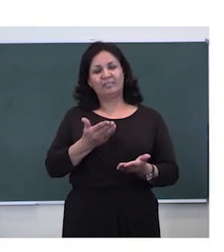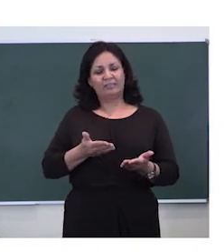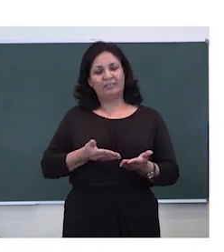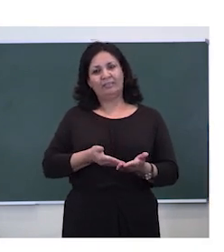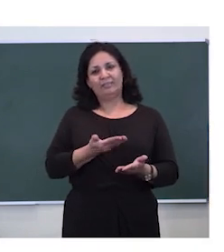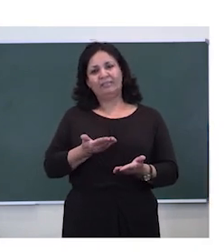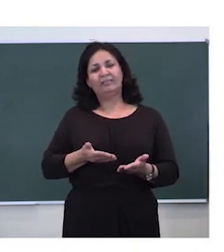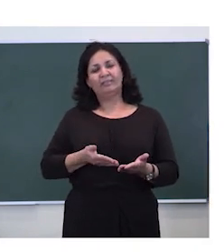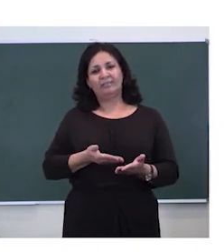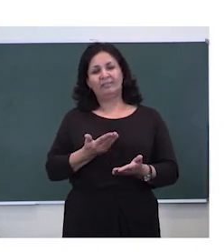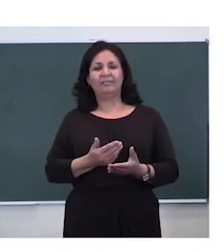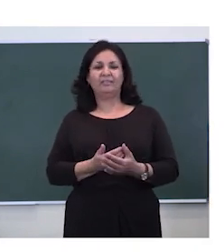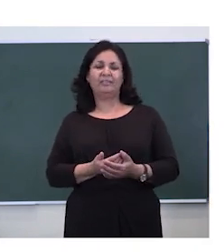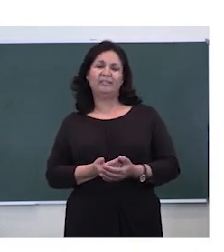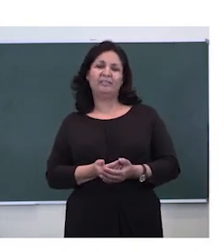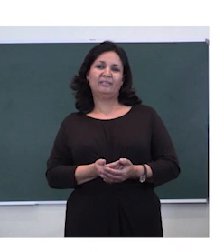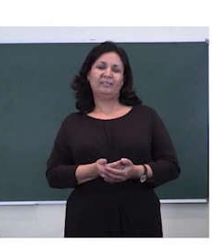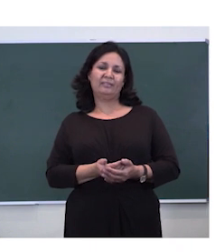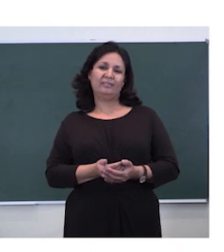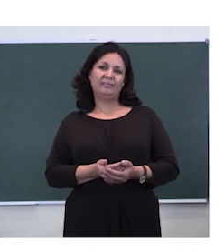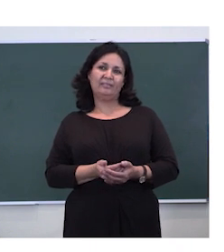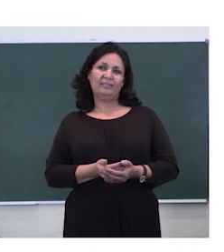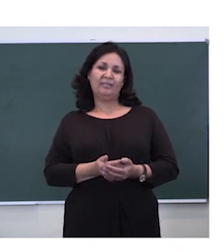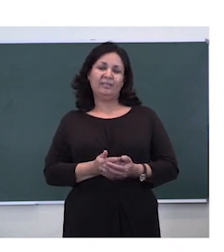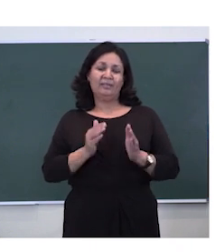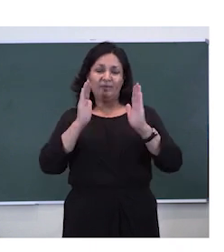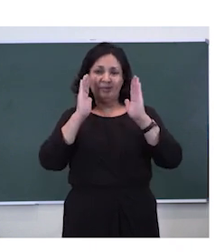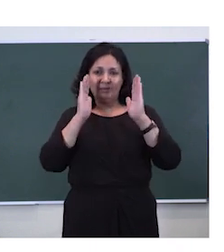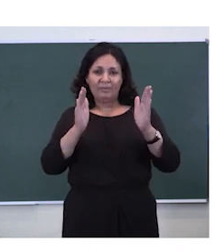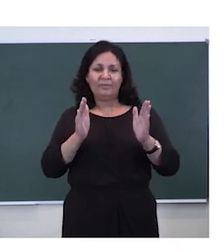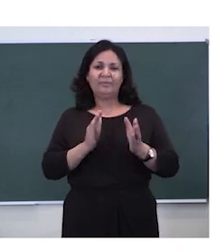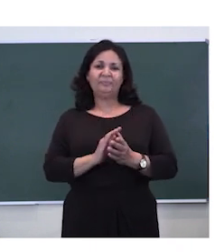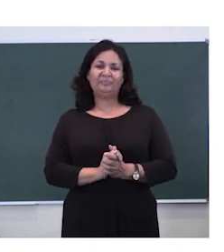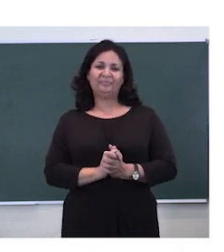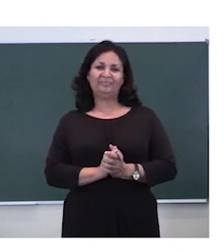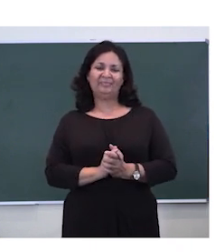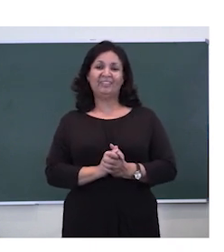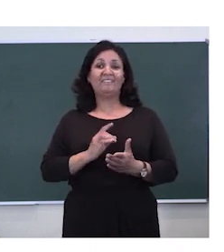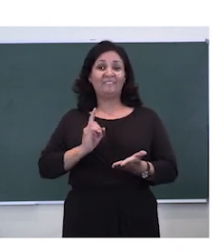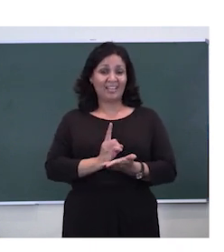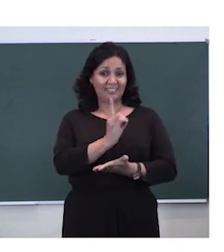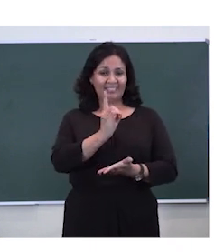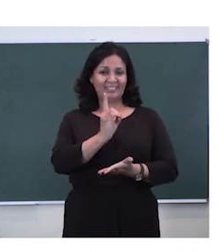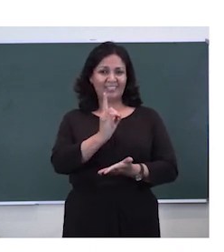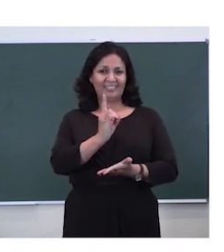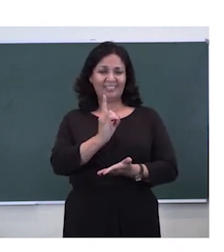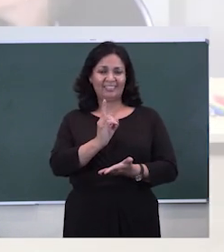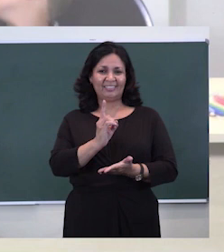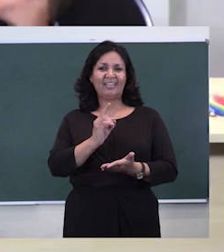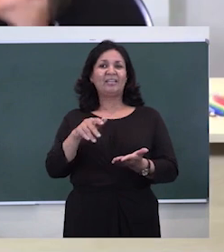Please wait and listen to me first. We have first, middle